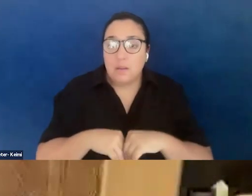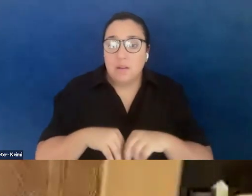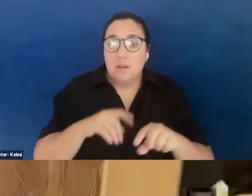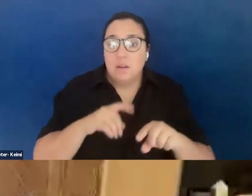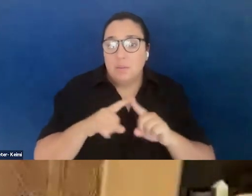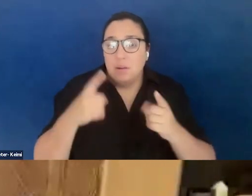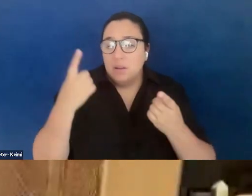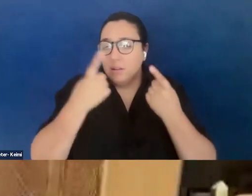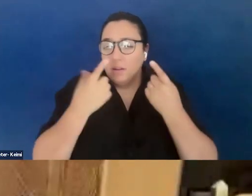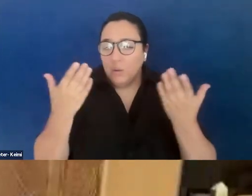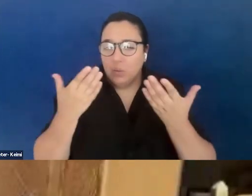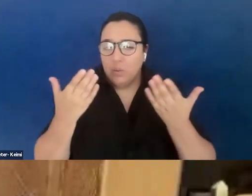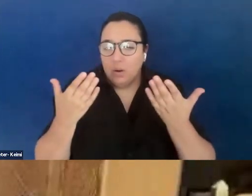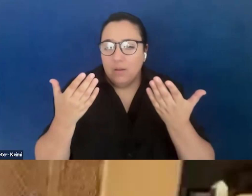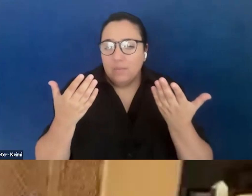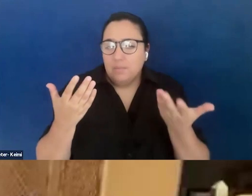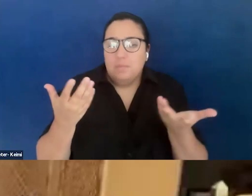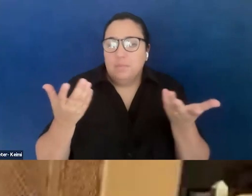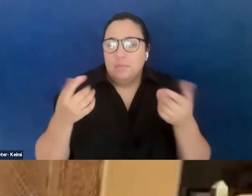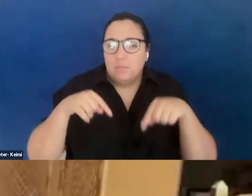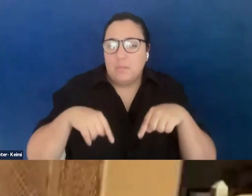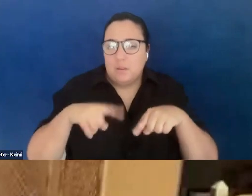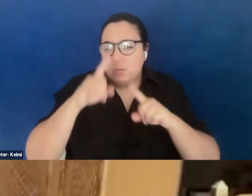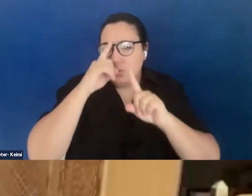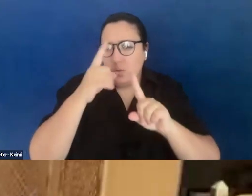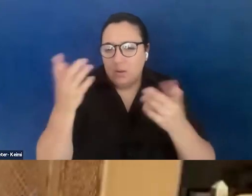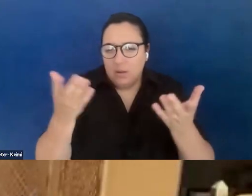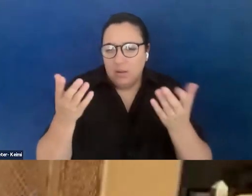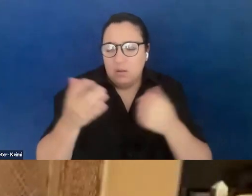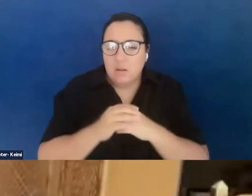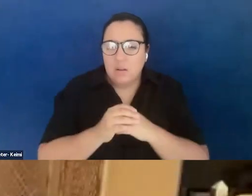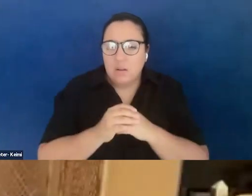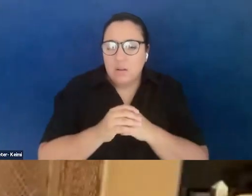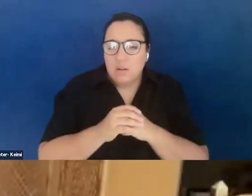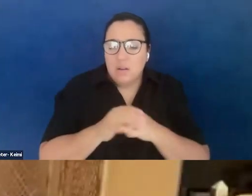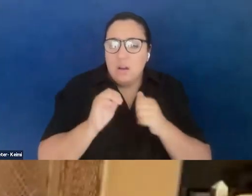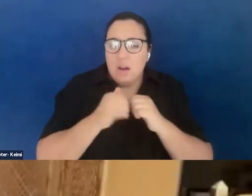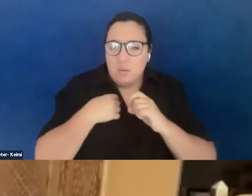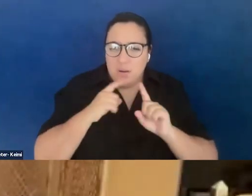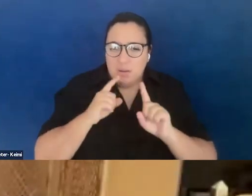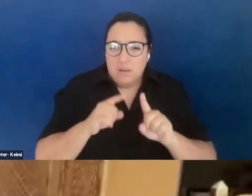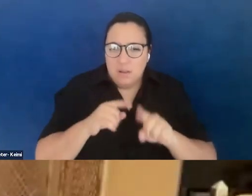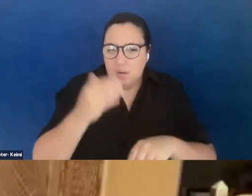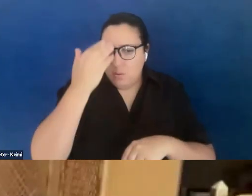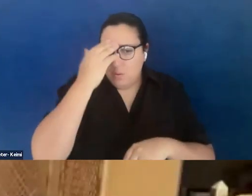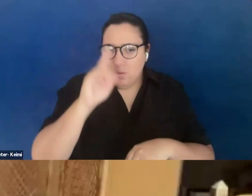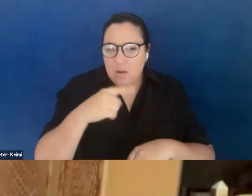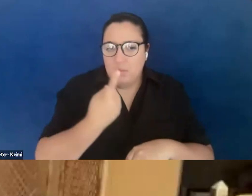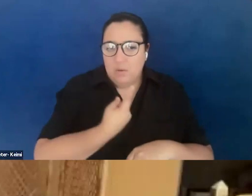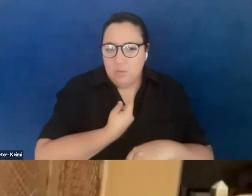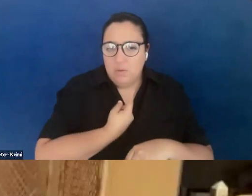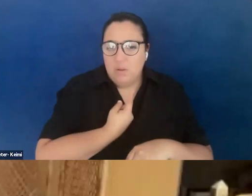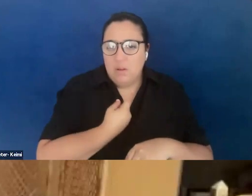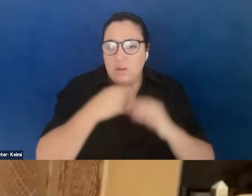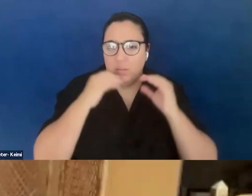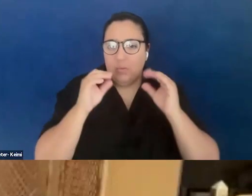centro's role here? What do we do? What do we say? And how do I attend to this, knowing that I'm the only tenured professor in the entire